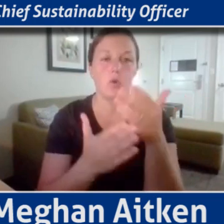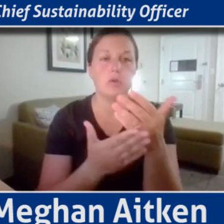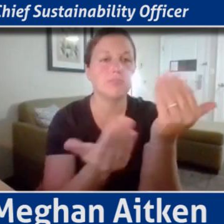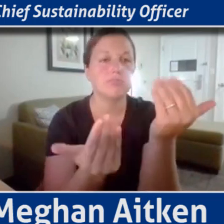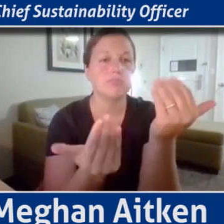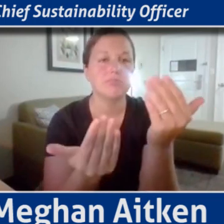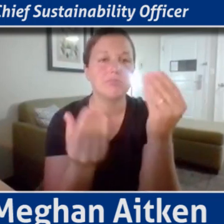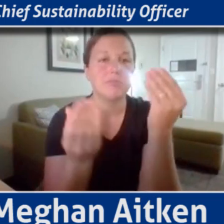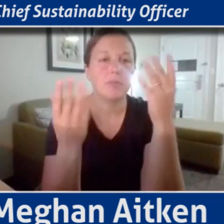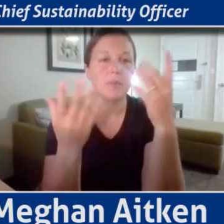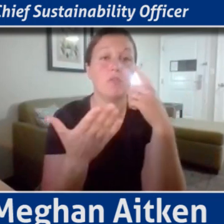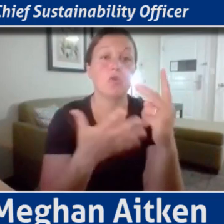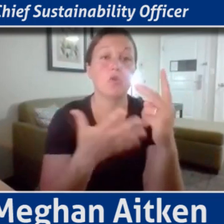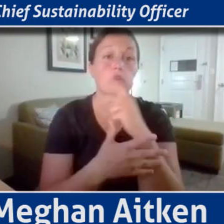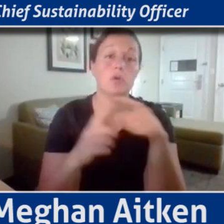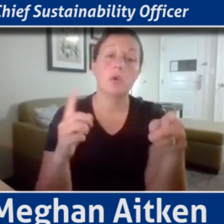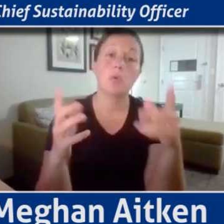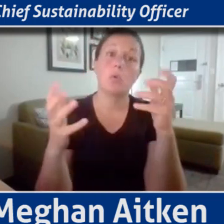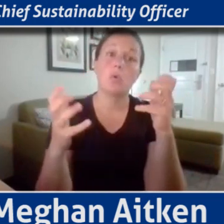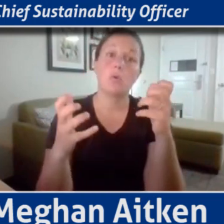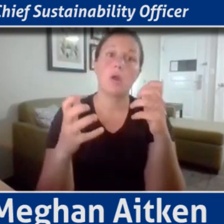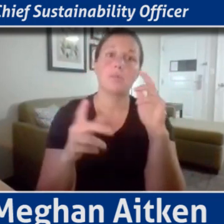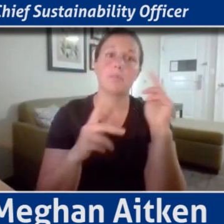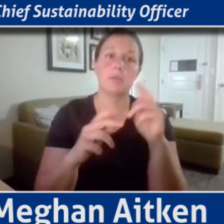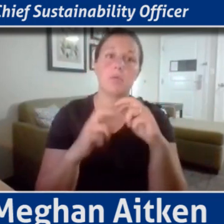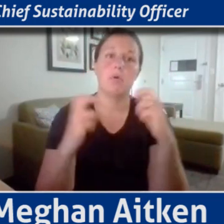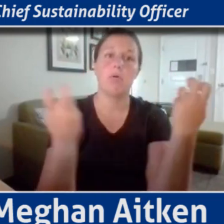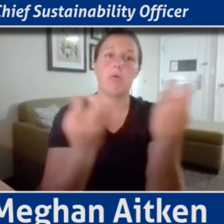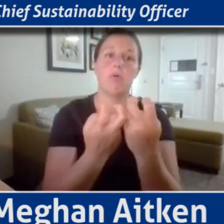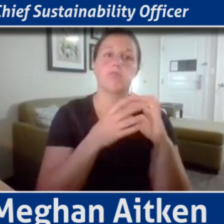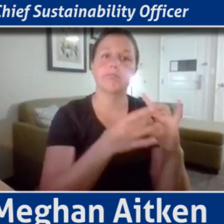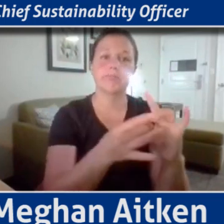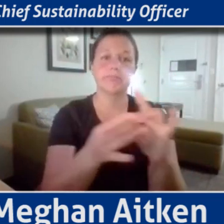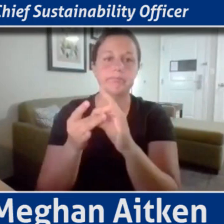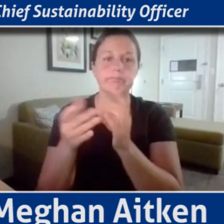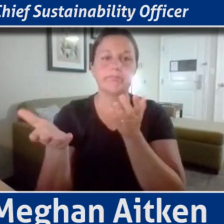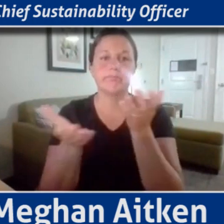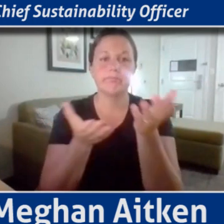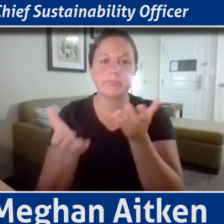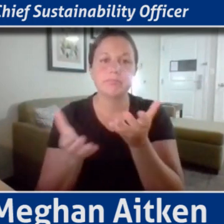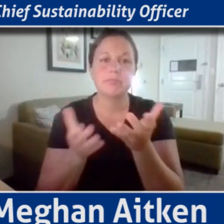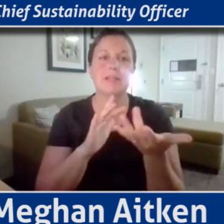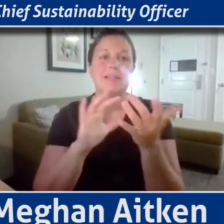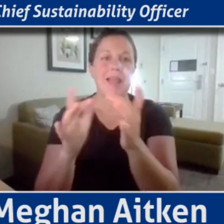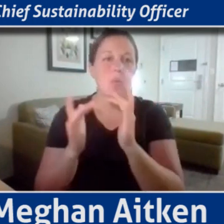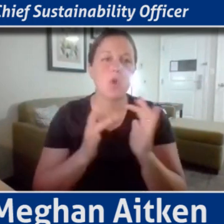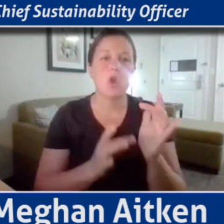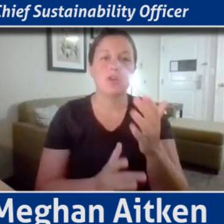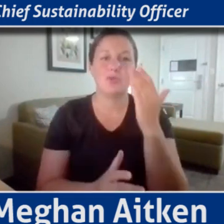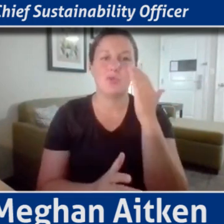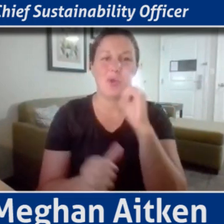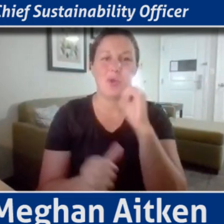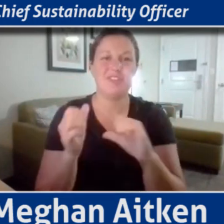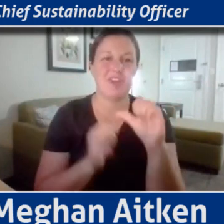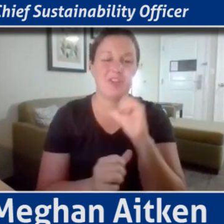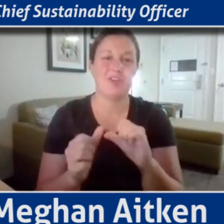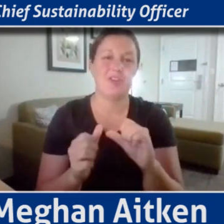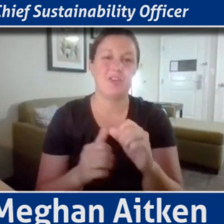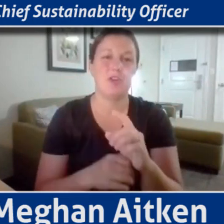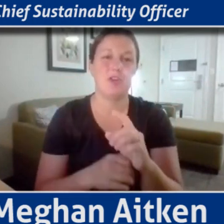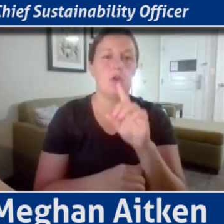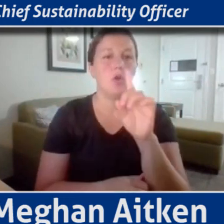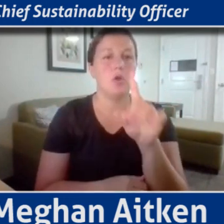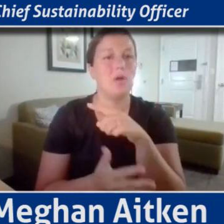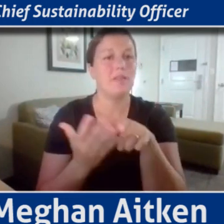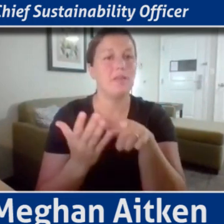also about creating those connections that didn't exist before. One thing that I loved to hear from the roundtable discussions was people